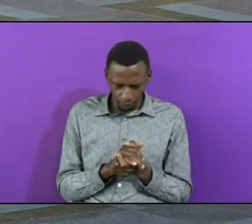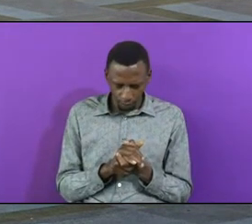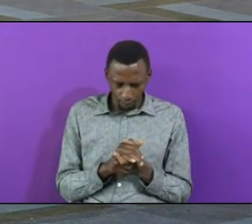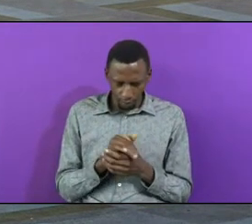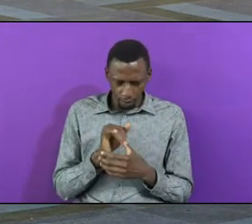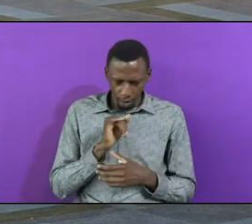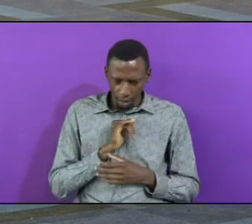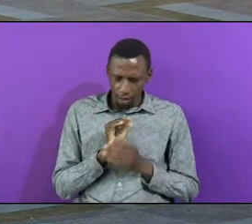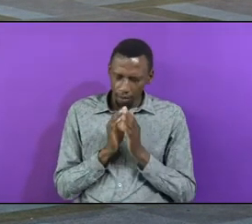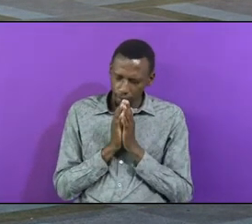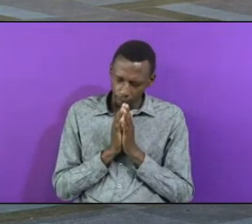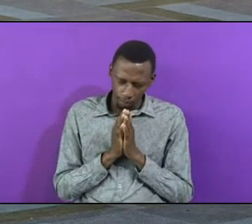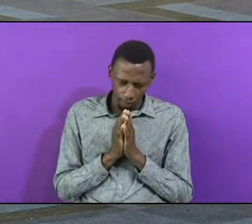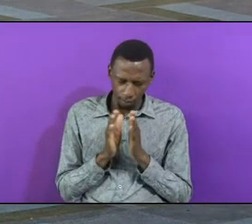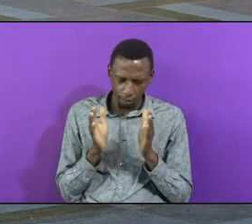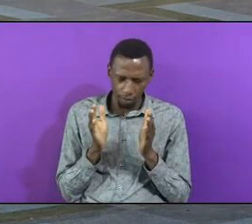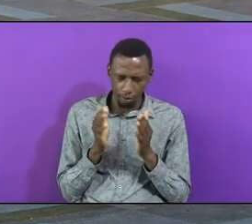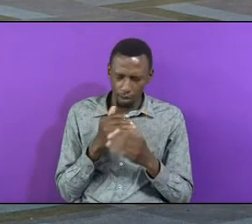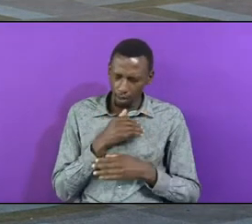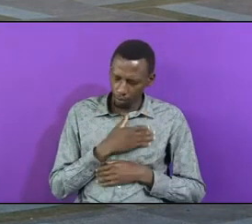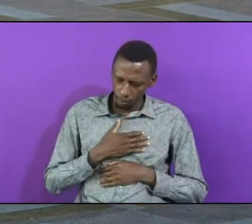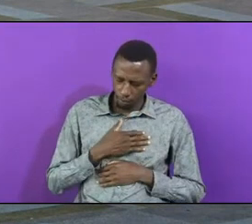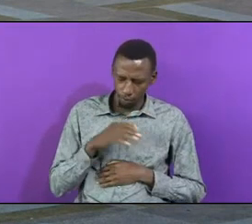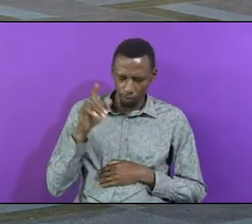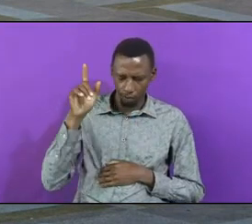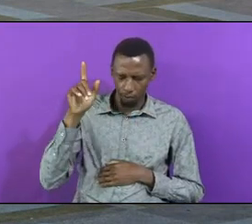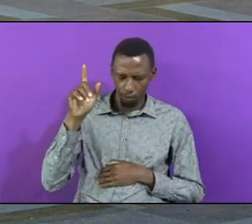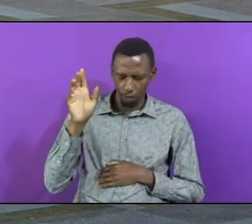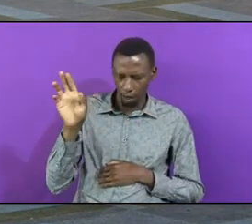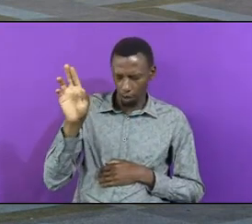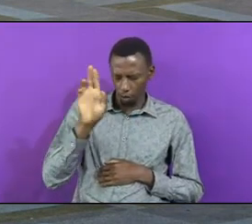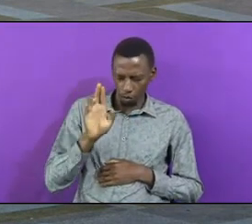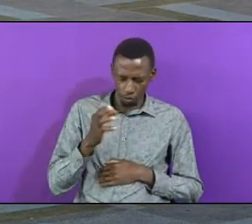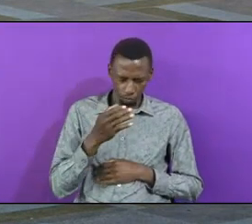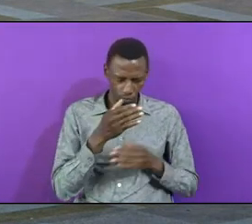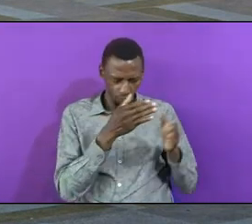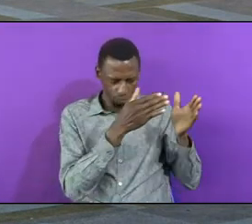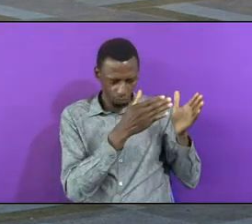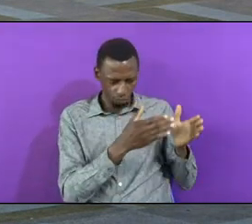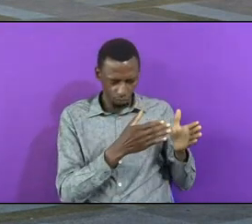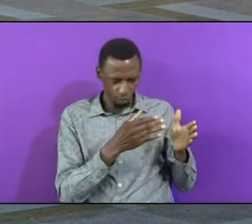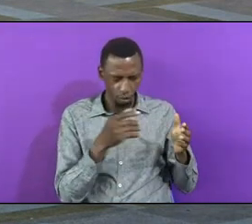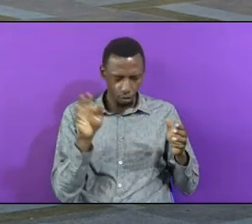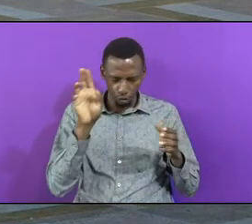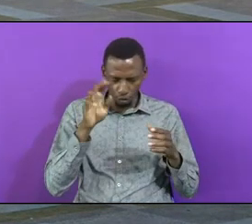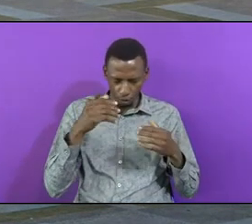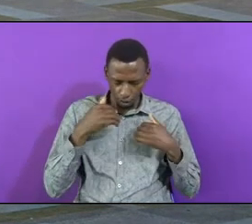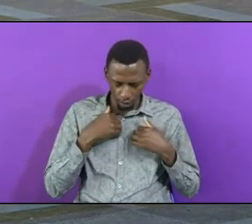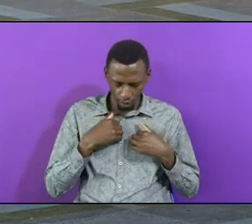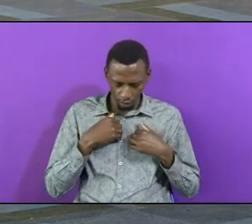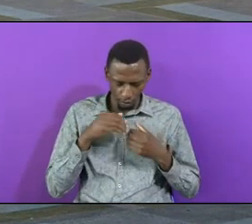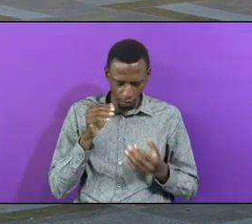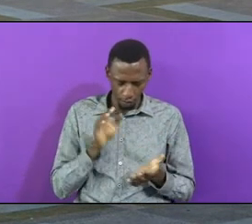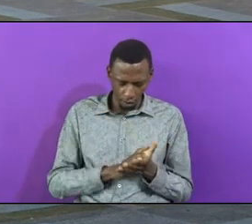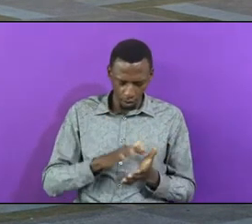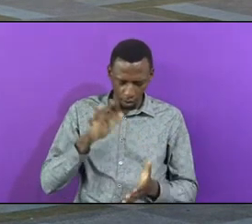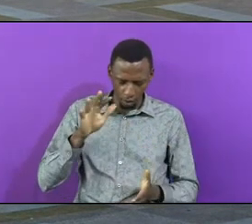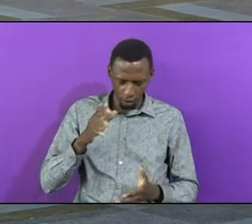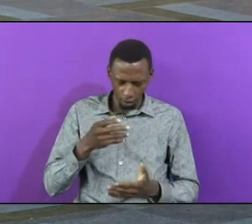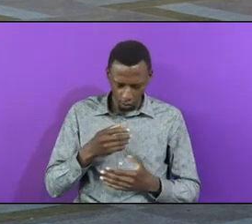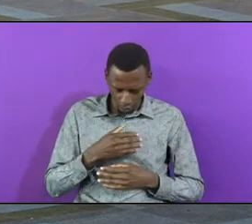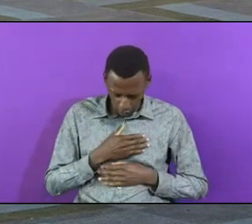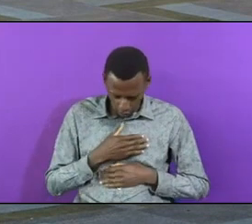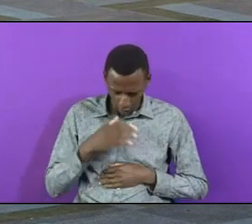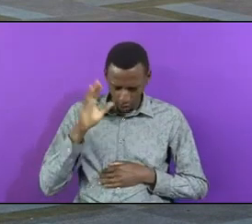I plead with you That you will use me For the glory and honor of your name I am aware